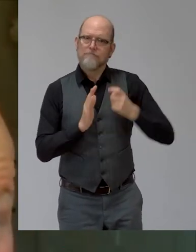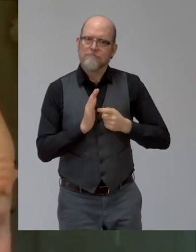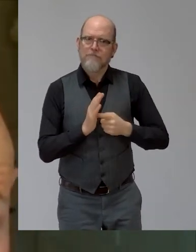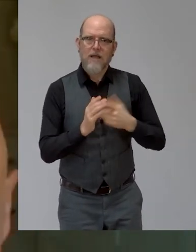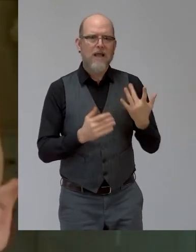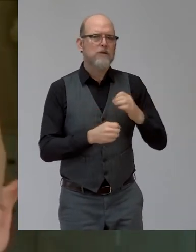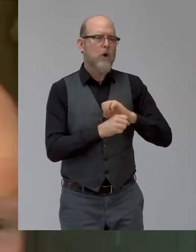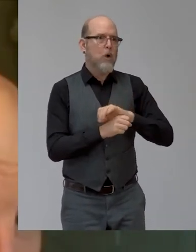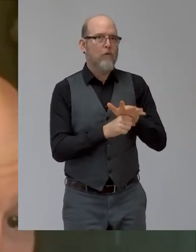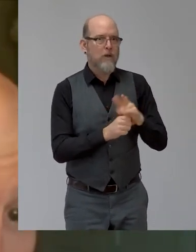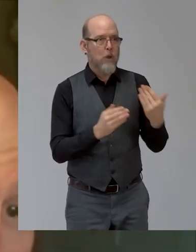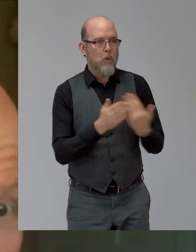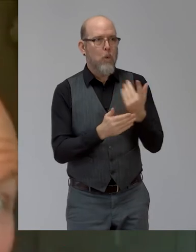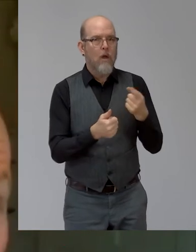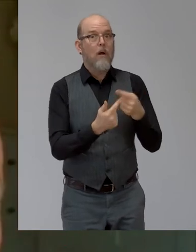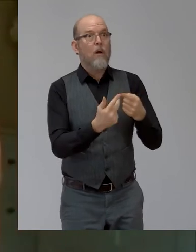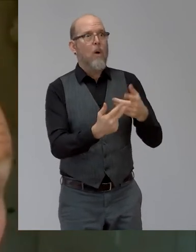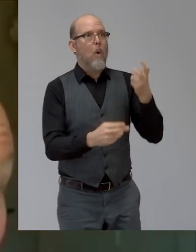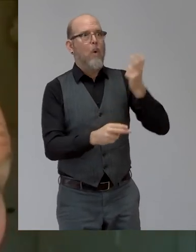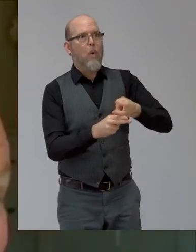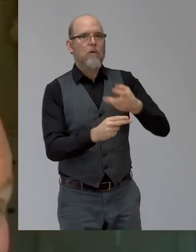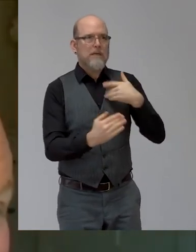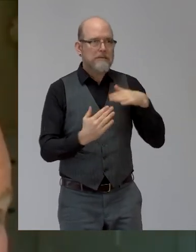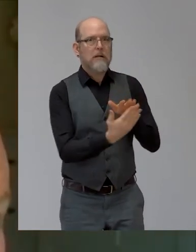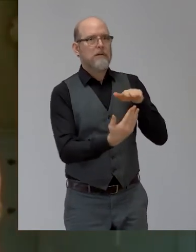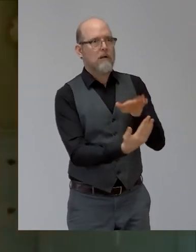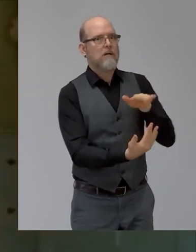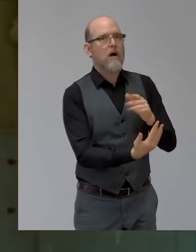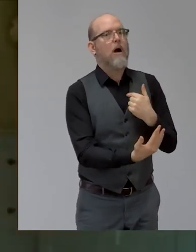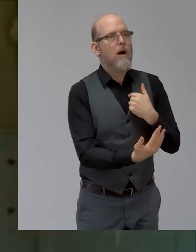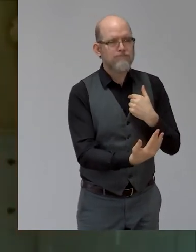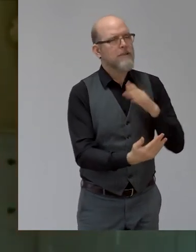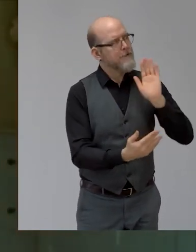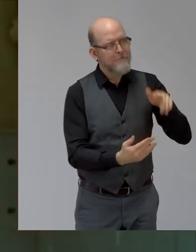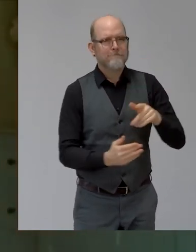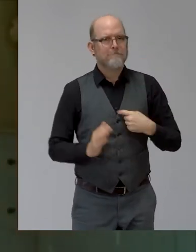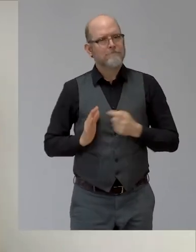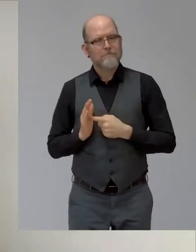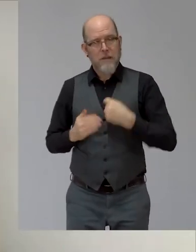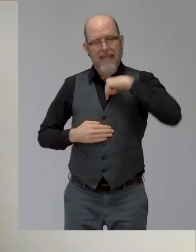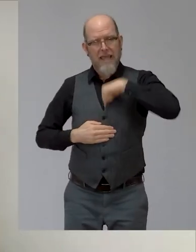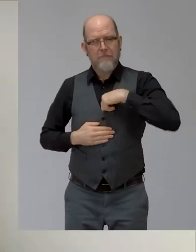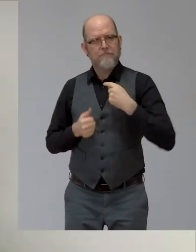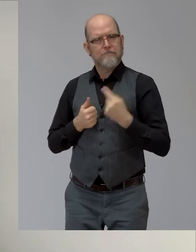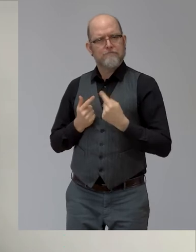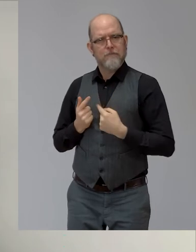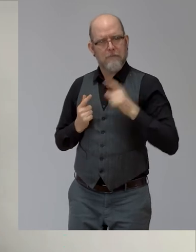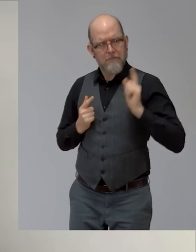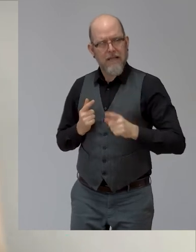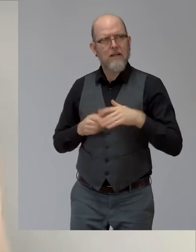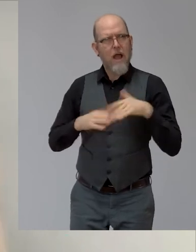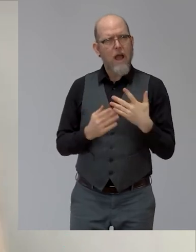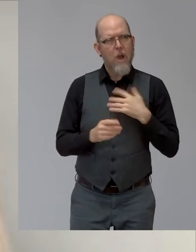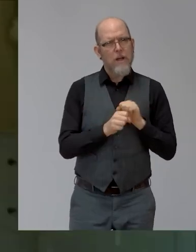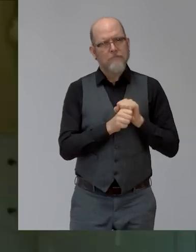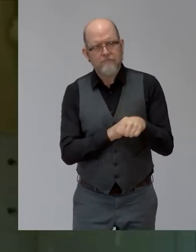Um, I know a bit about challenges a bit more than I did before two years ago. So, uh, just different challenges. Um,